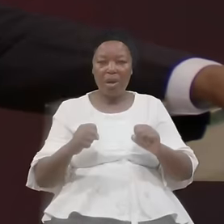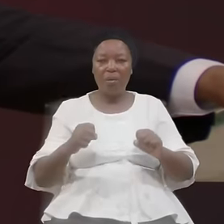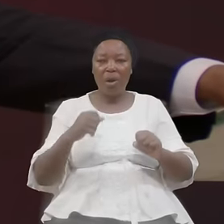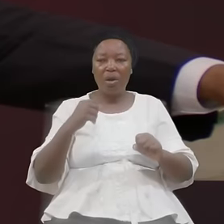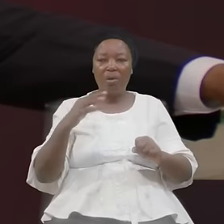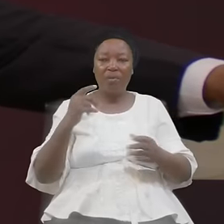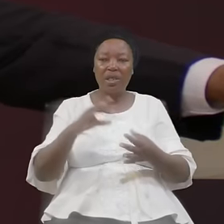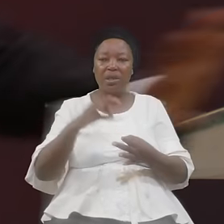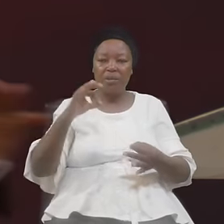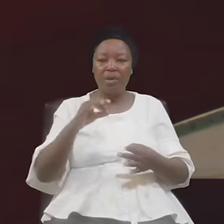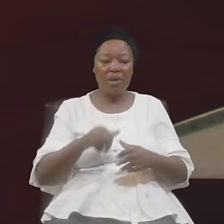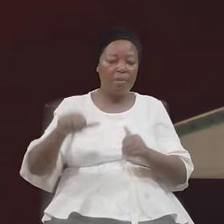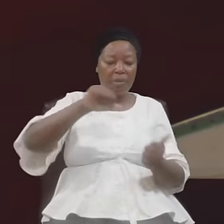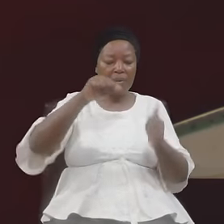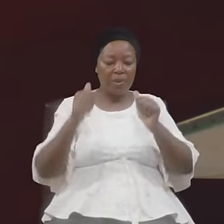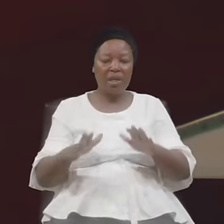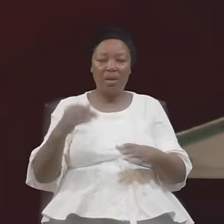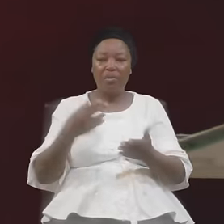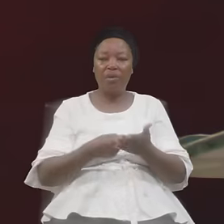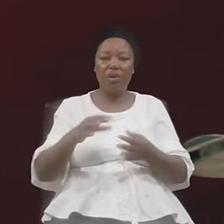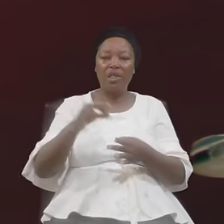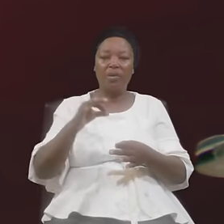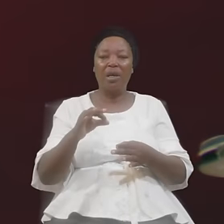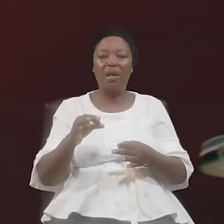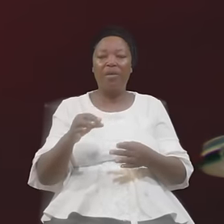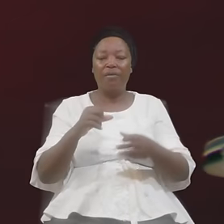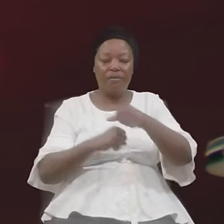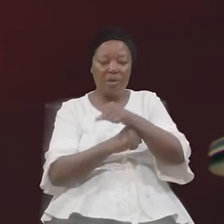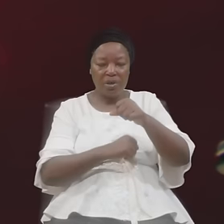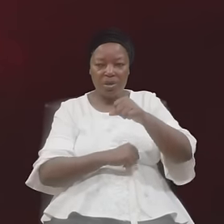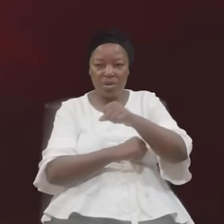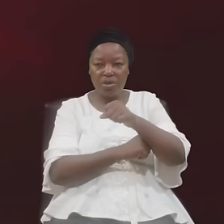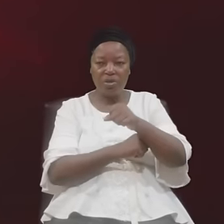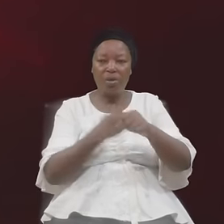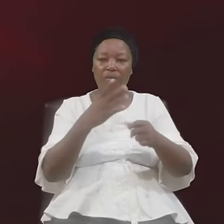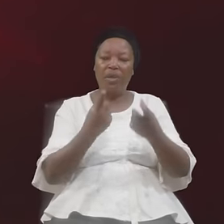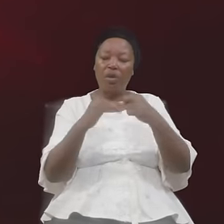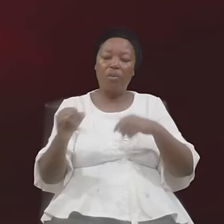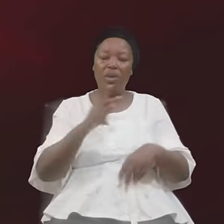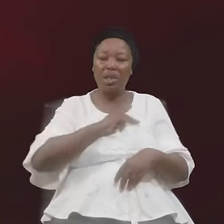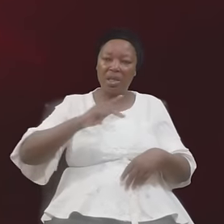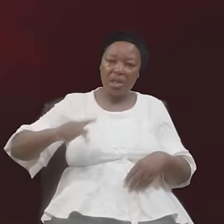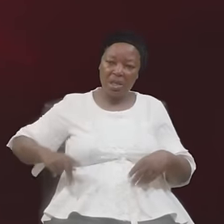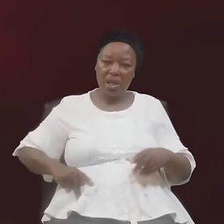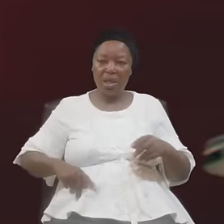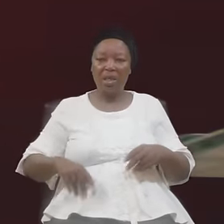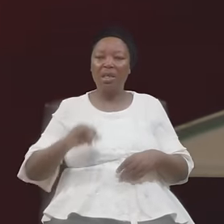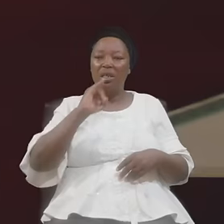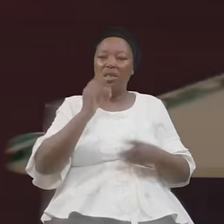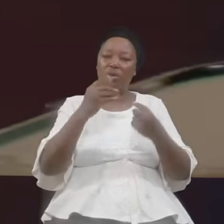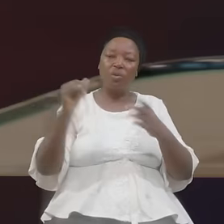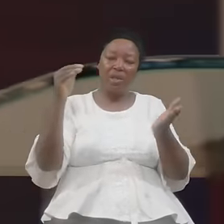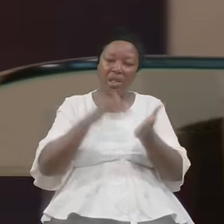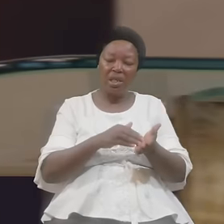Spirit Baptized And The Holy Ghost The Foundation Of The Coming King Is Coming Again